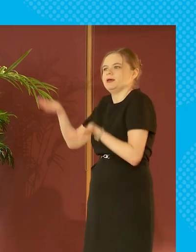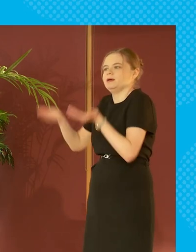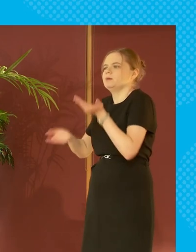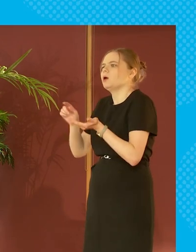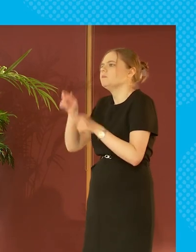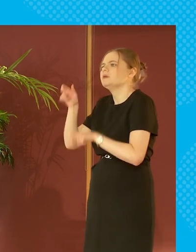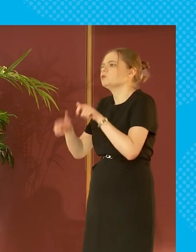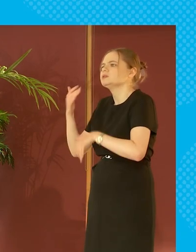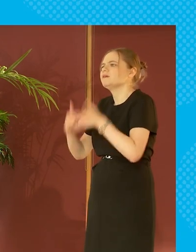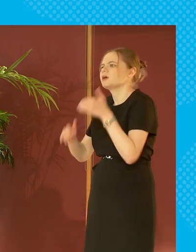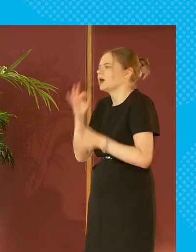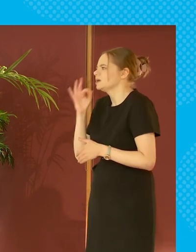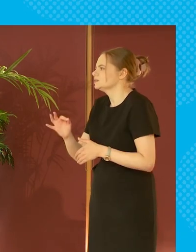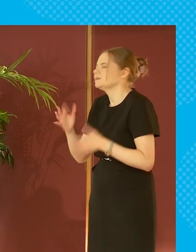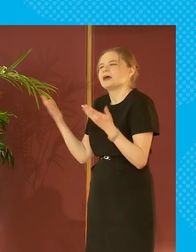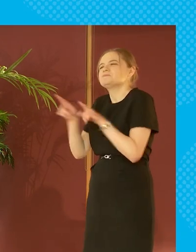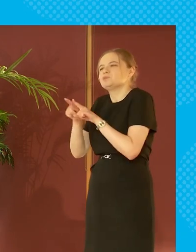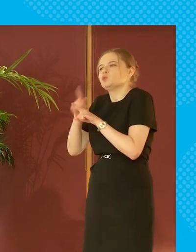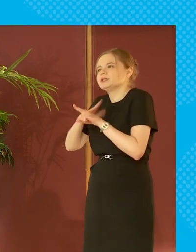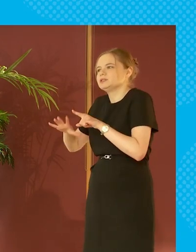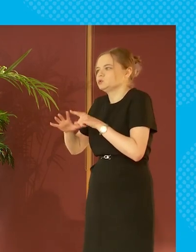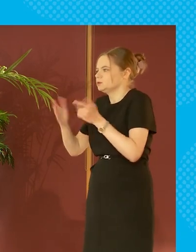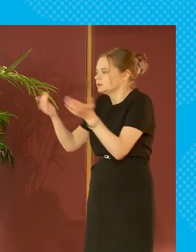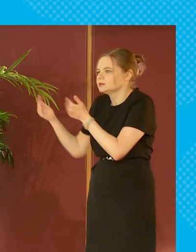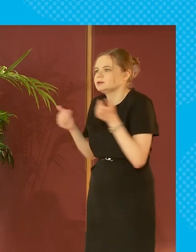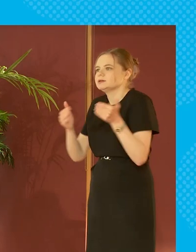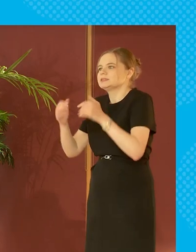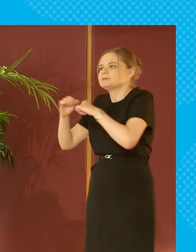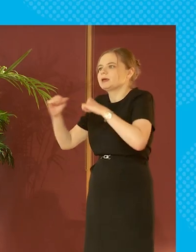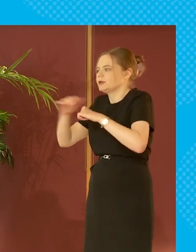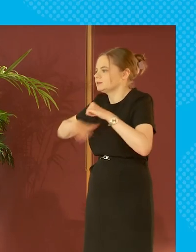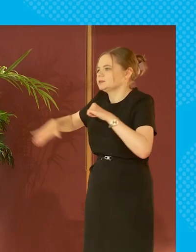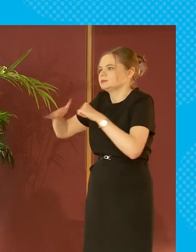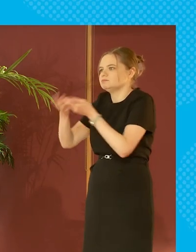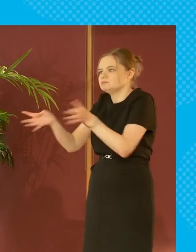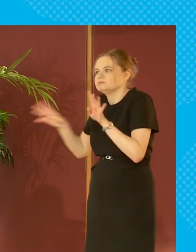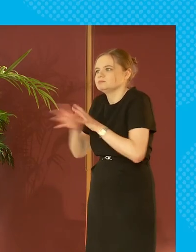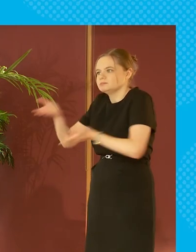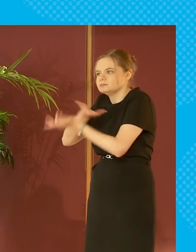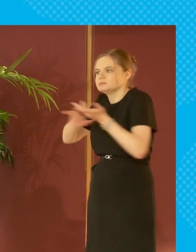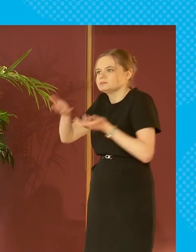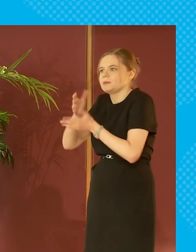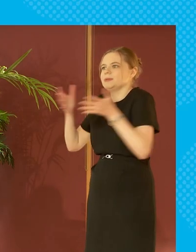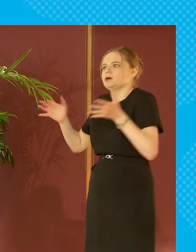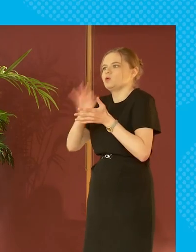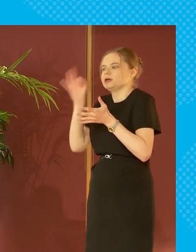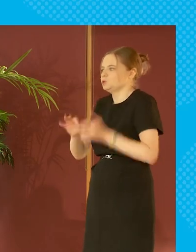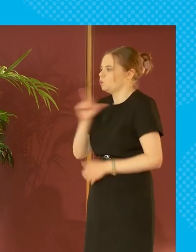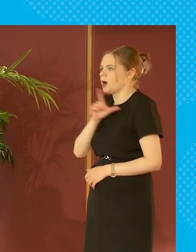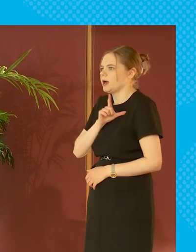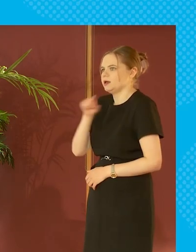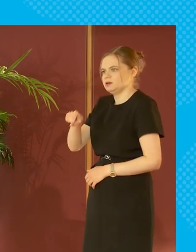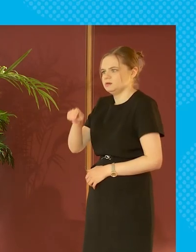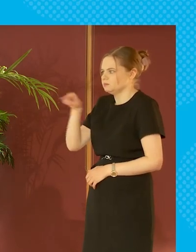aren't asking i don't know if we need to create spaces where people can come together and start to ask some of the bigger questions the